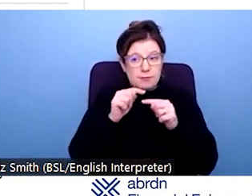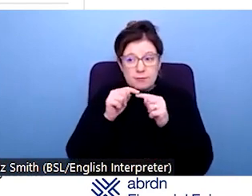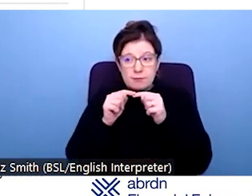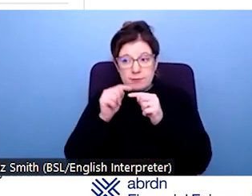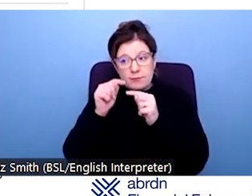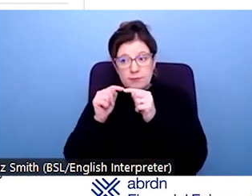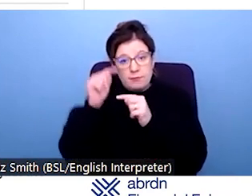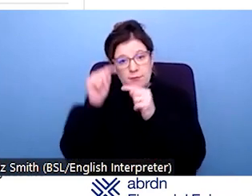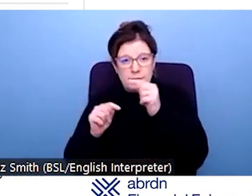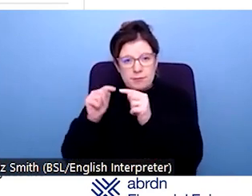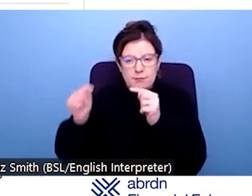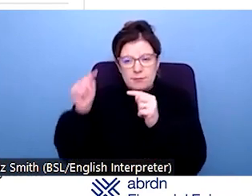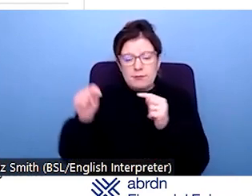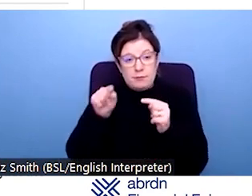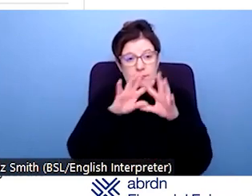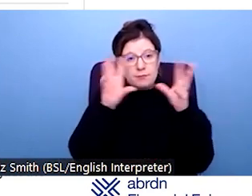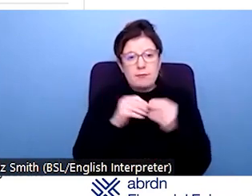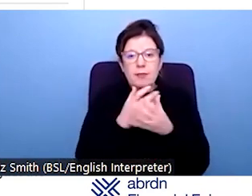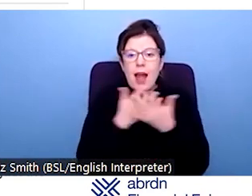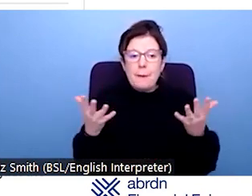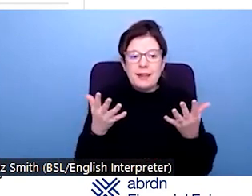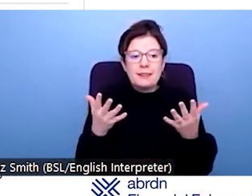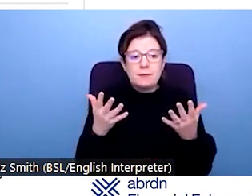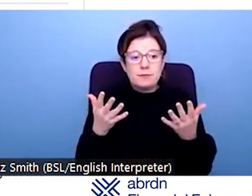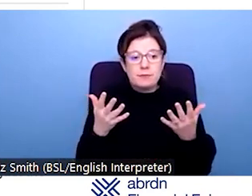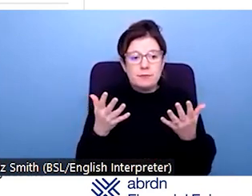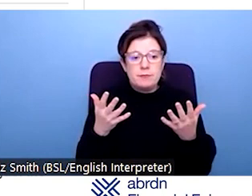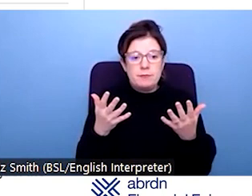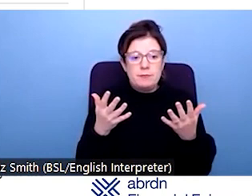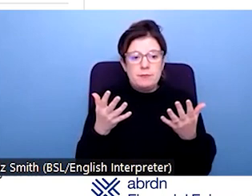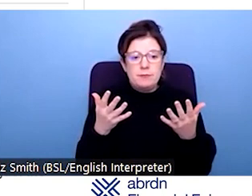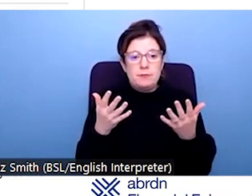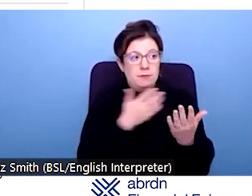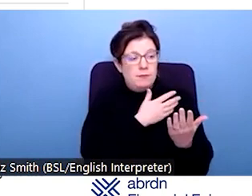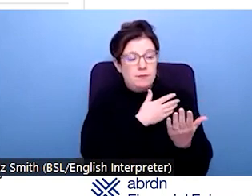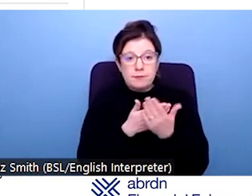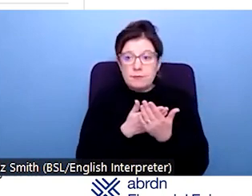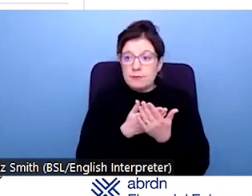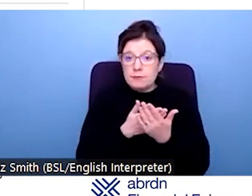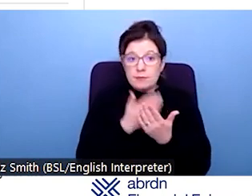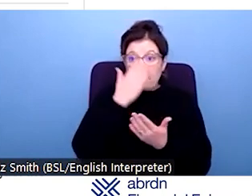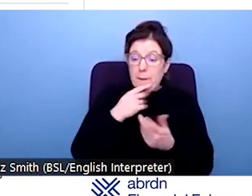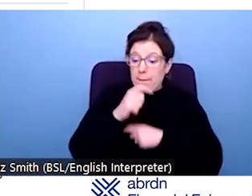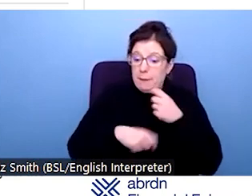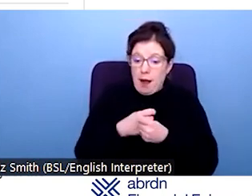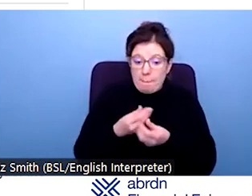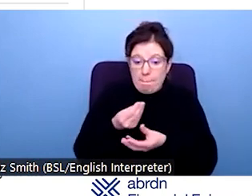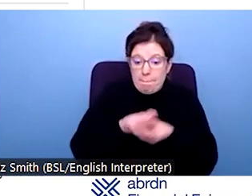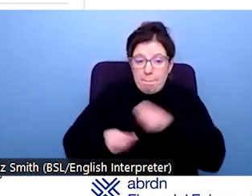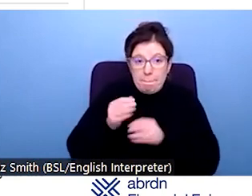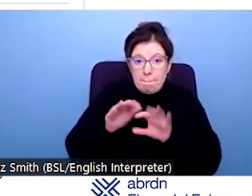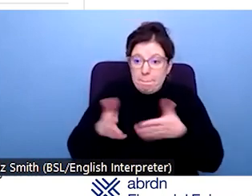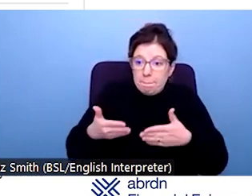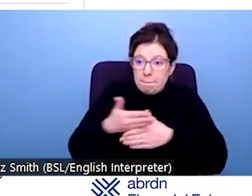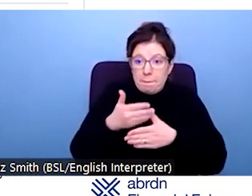showing, which shows the number of people, the change in the number of people who have been who are economically inactive by the length of